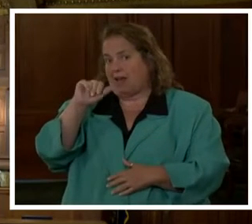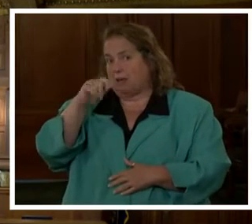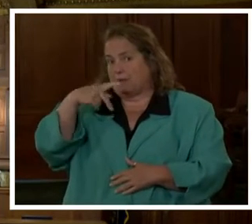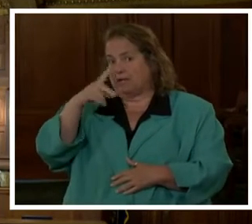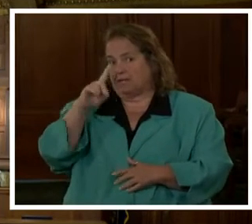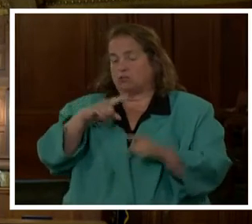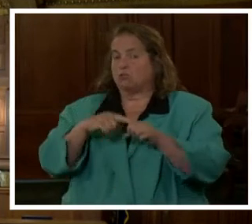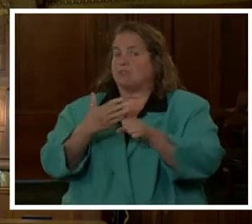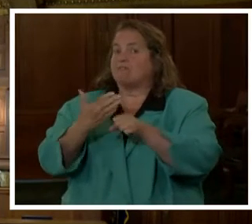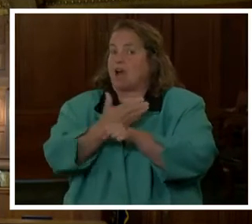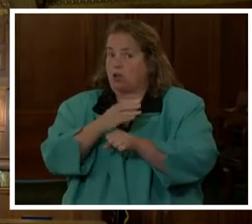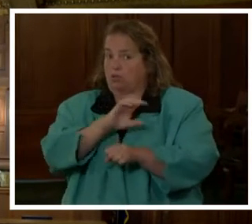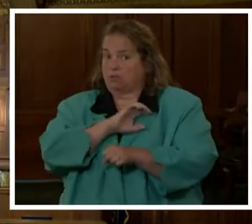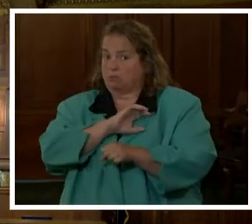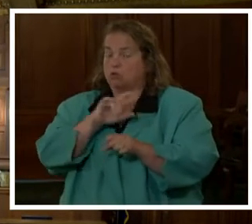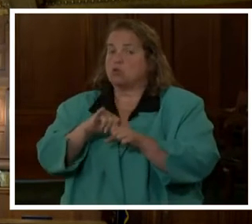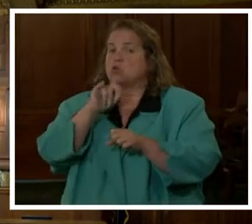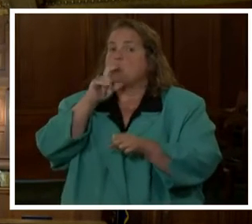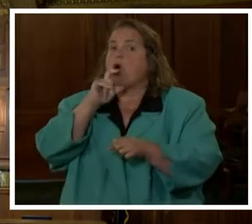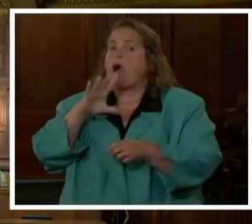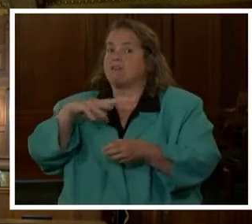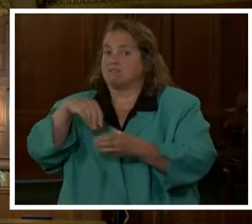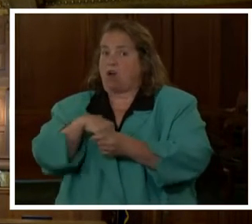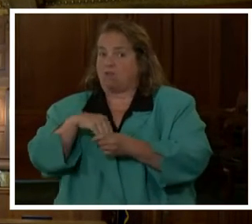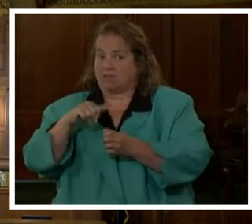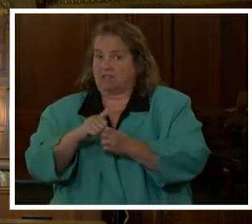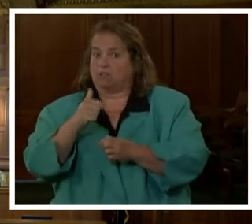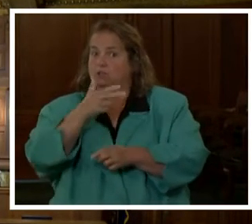police officers who were involved in shooting?